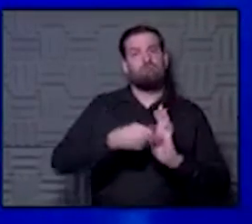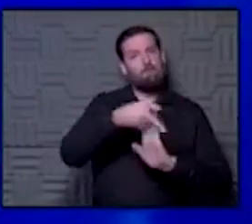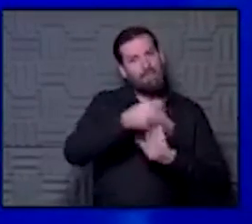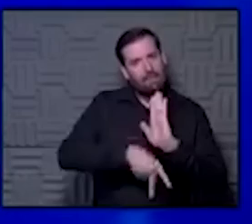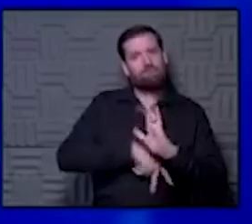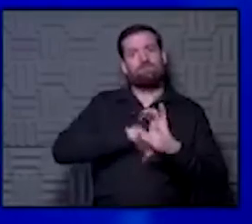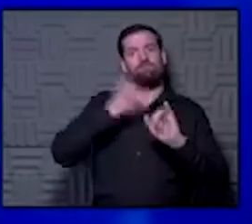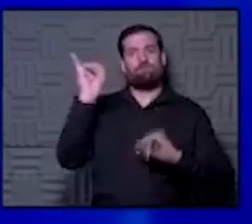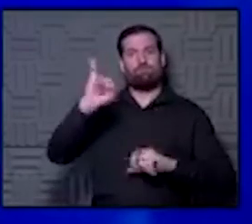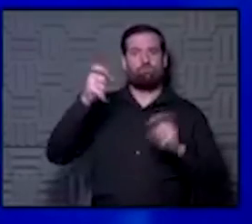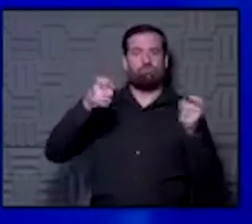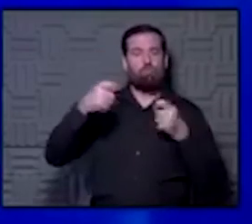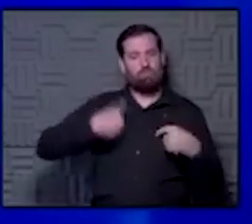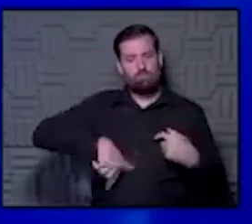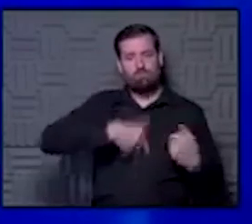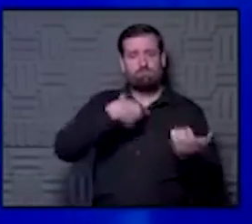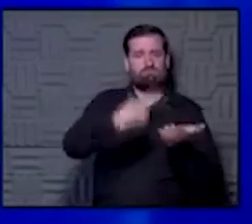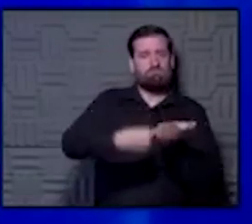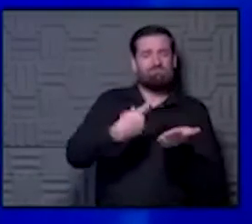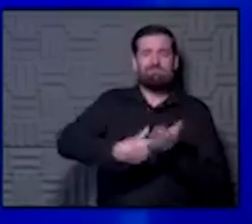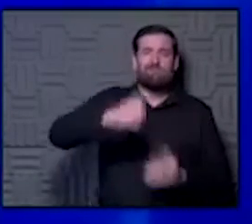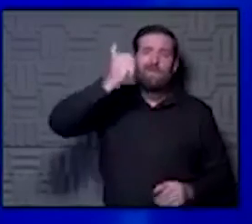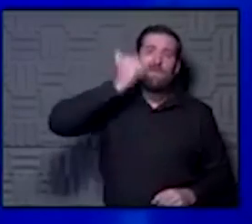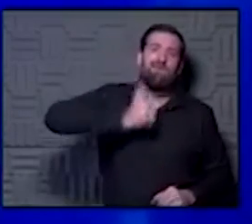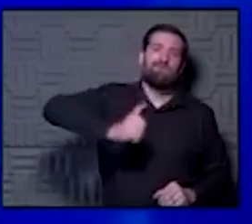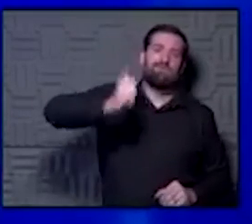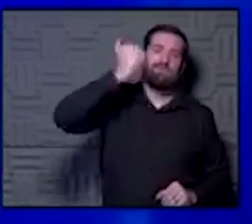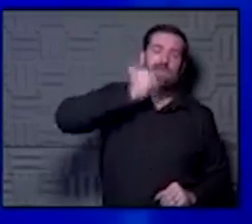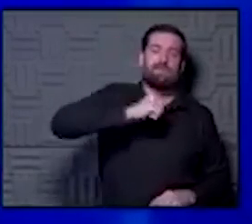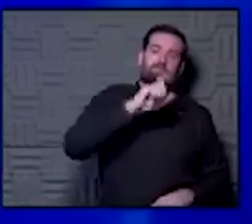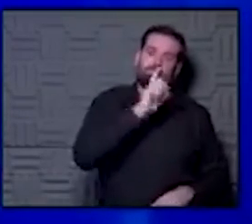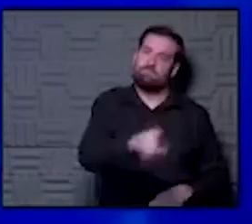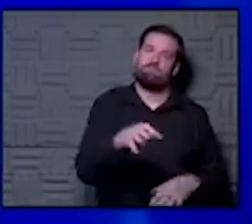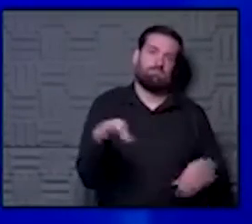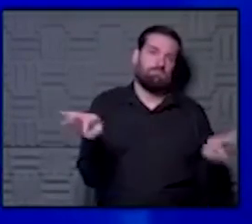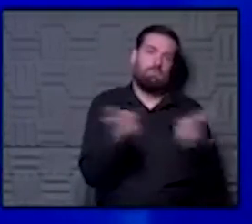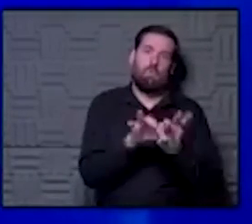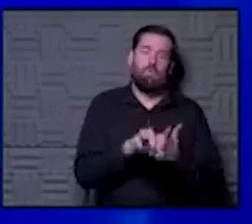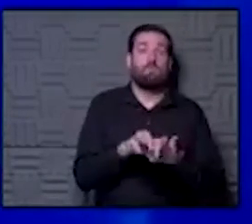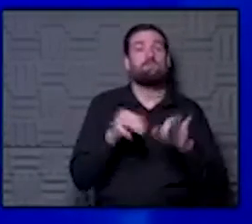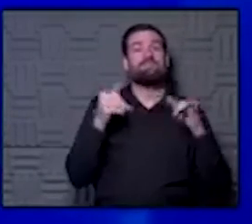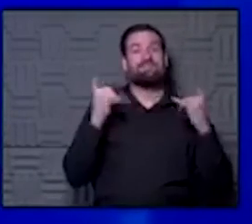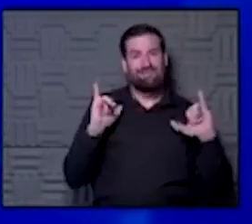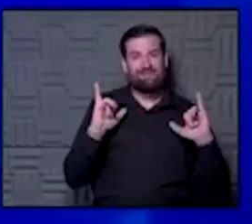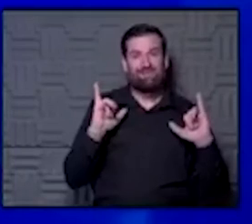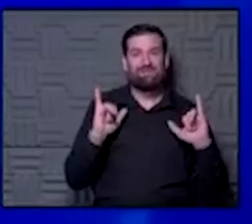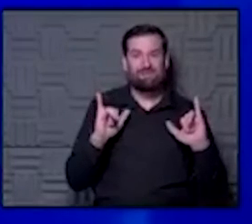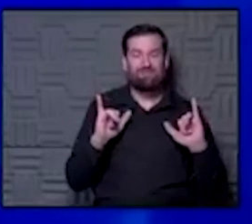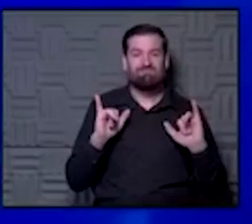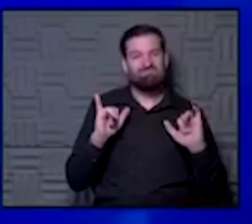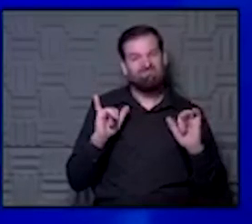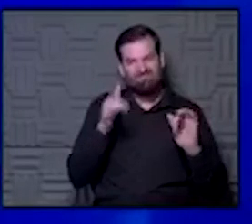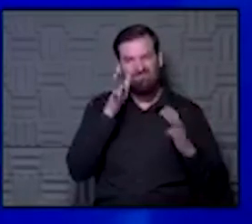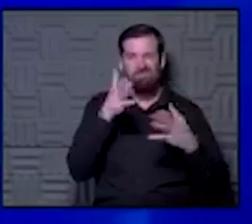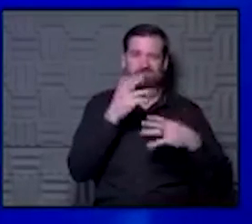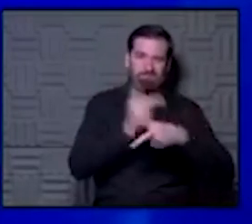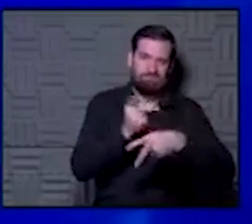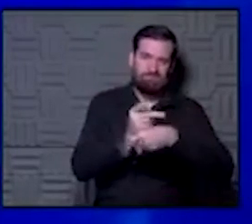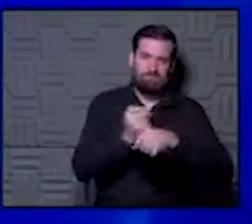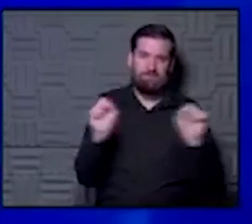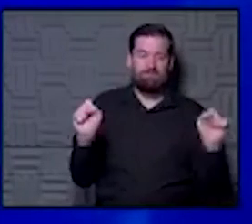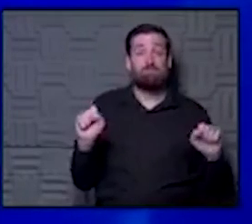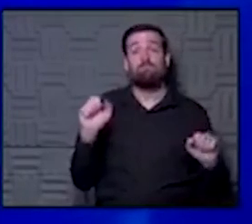infection control we talk about every day are really, really important. And they're still the things that are going to help keep you safe.